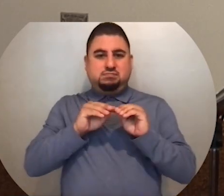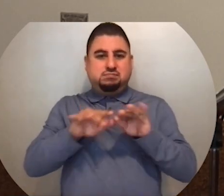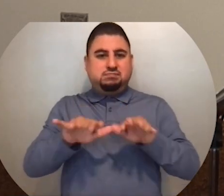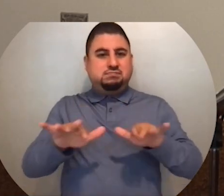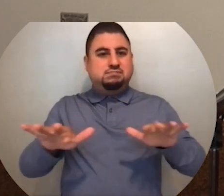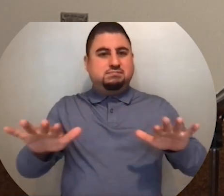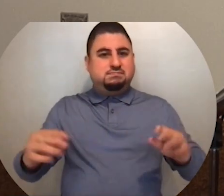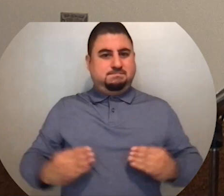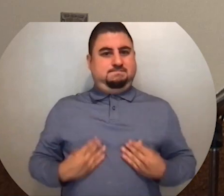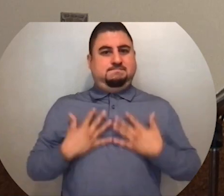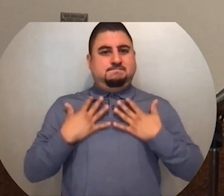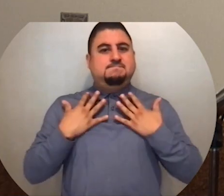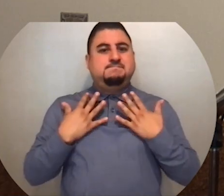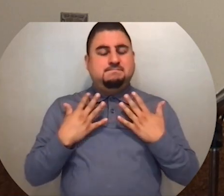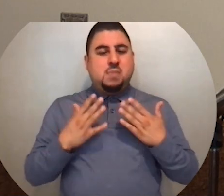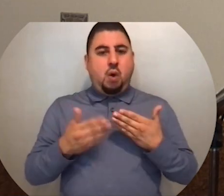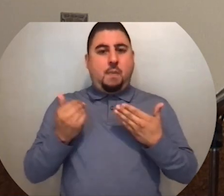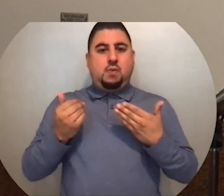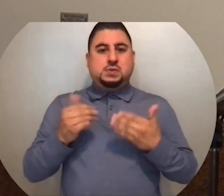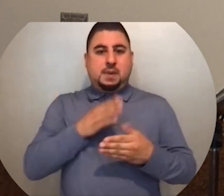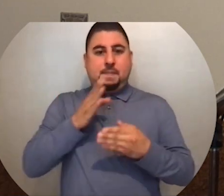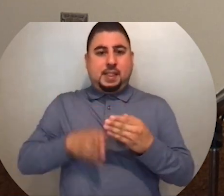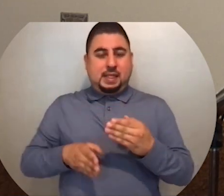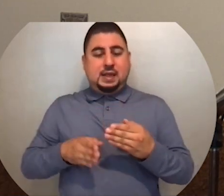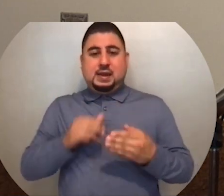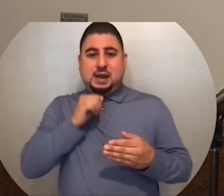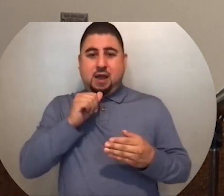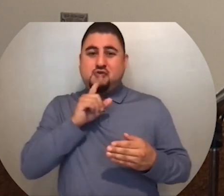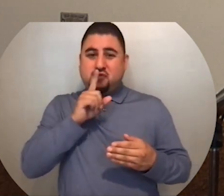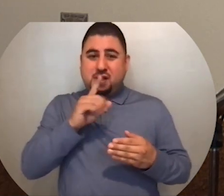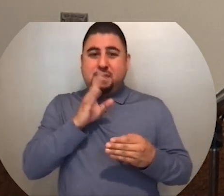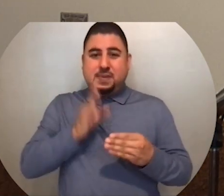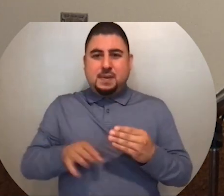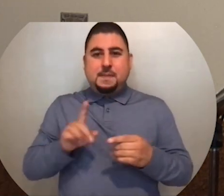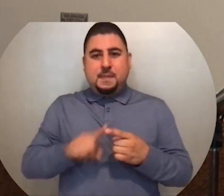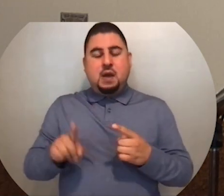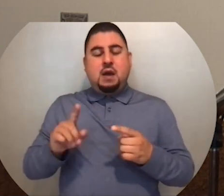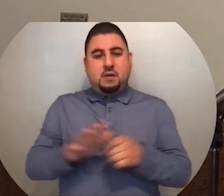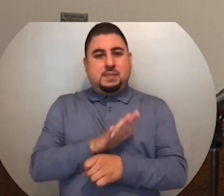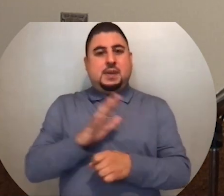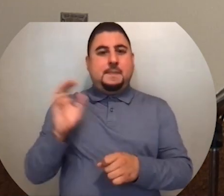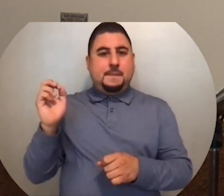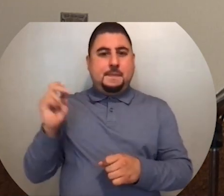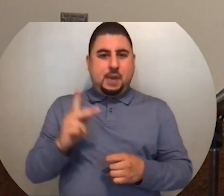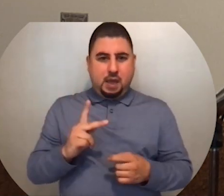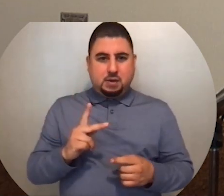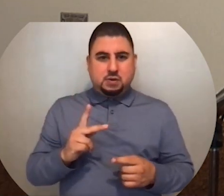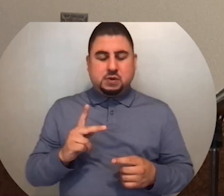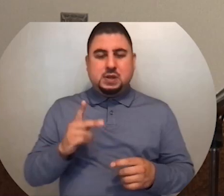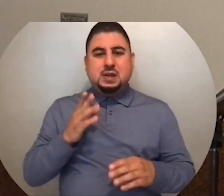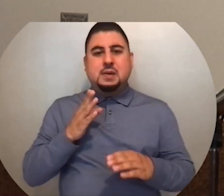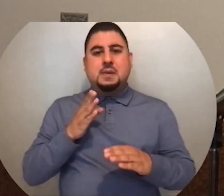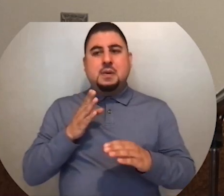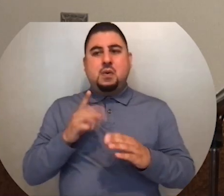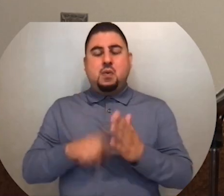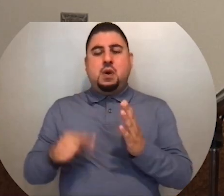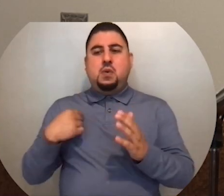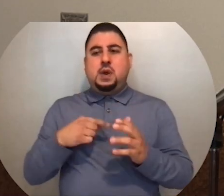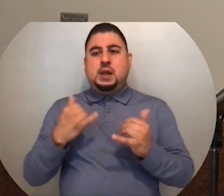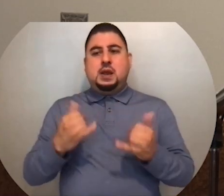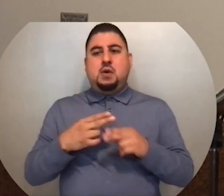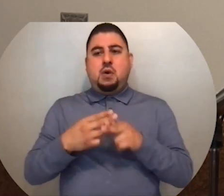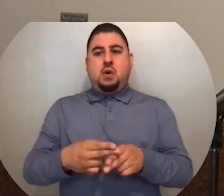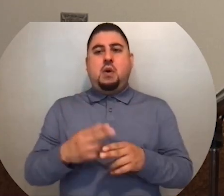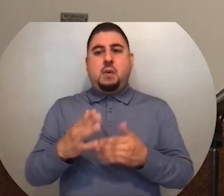church seems to have almost completely, not quite completely, but almost completely come back in this what we now